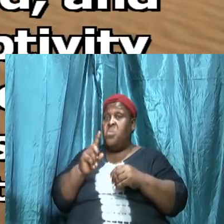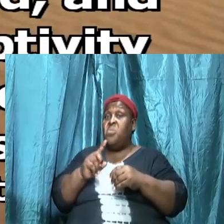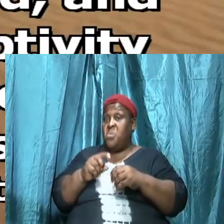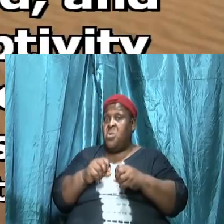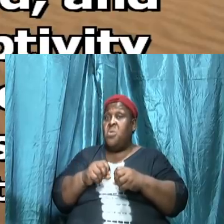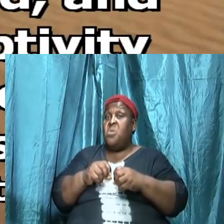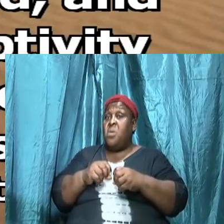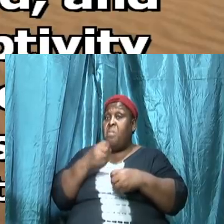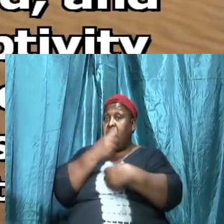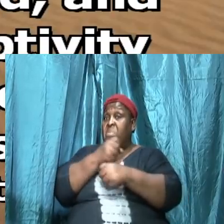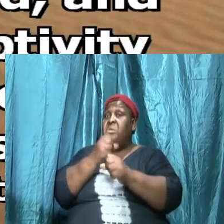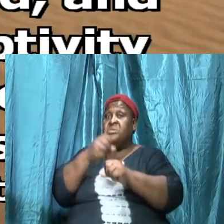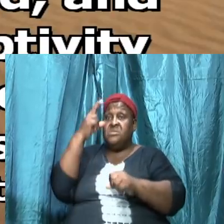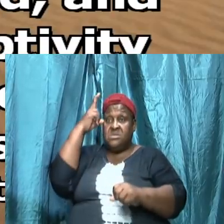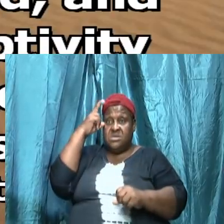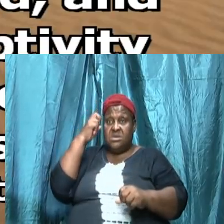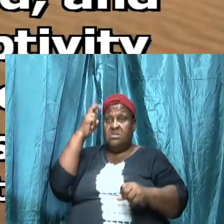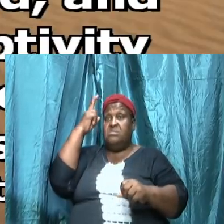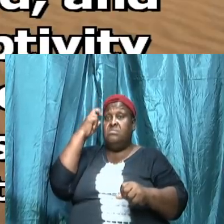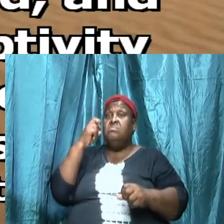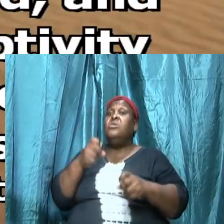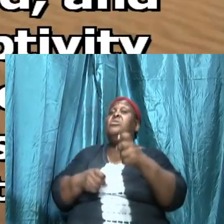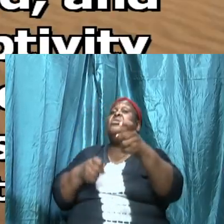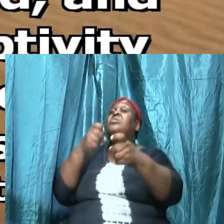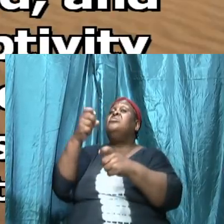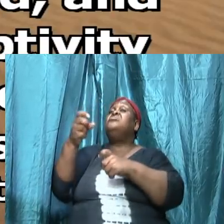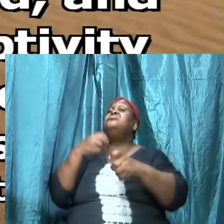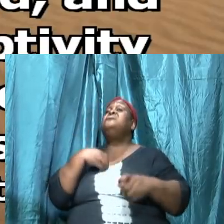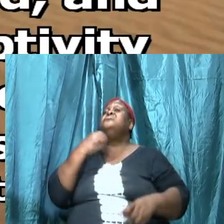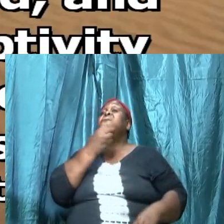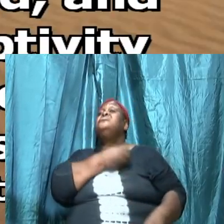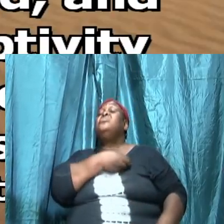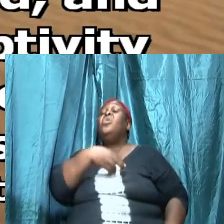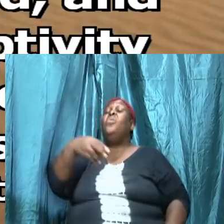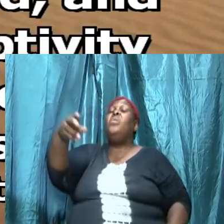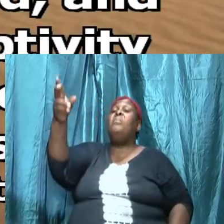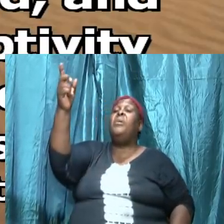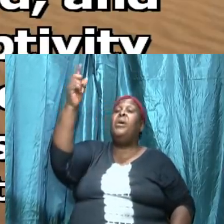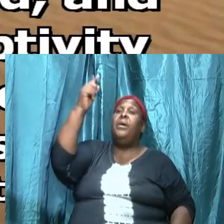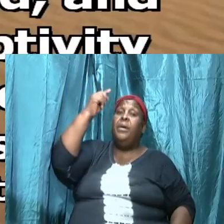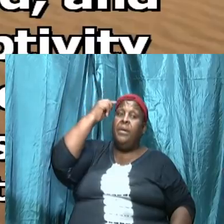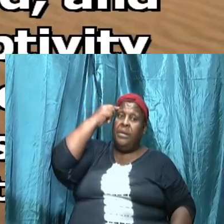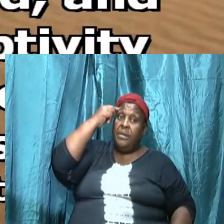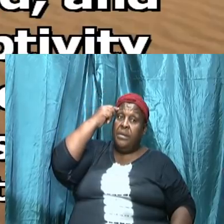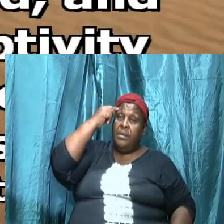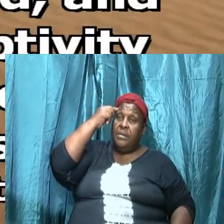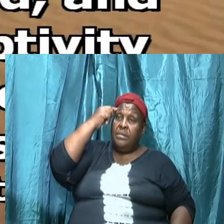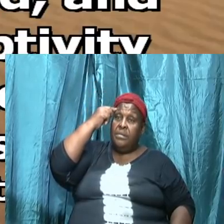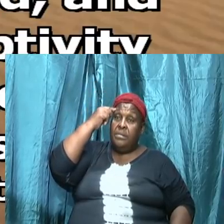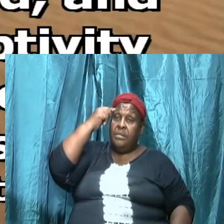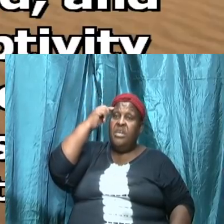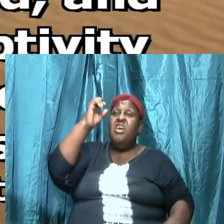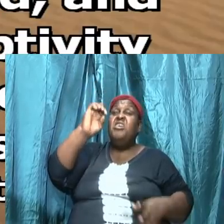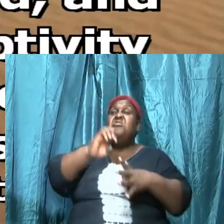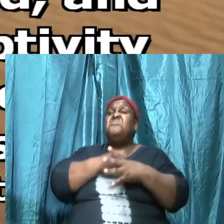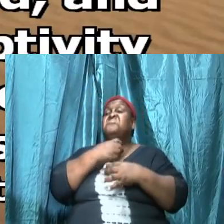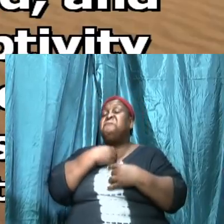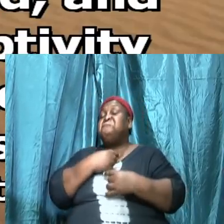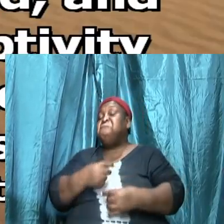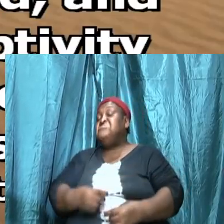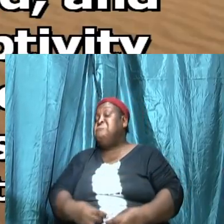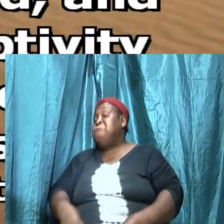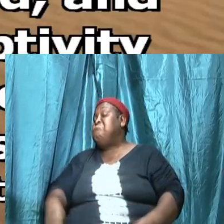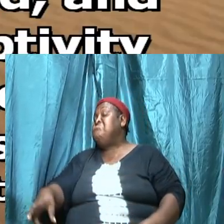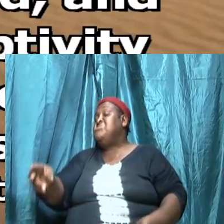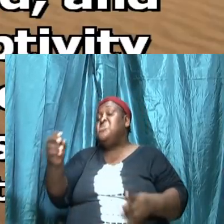up so much ground that even the desire for the word we have